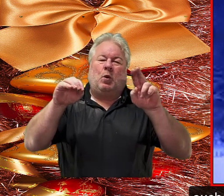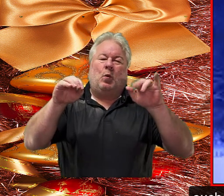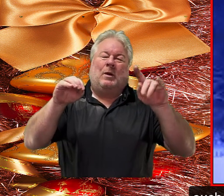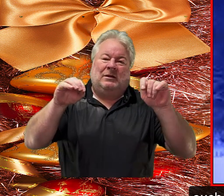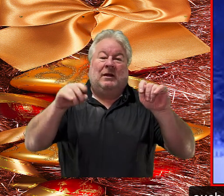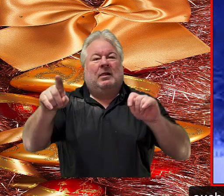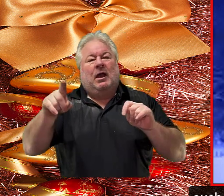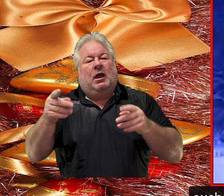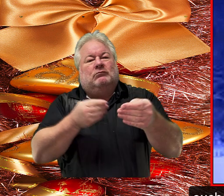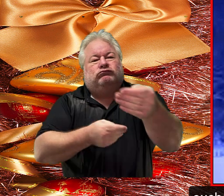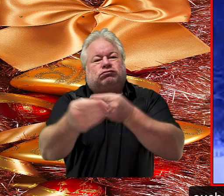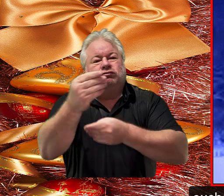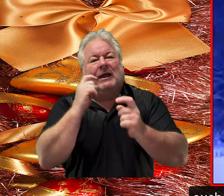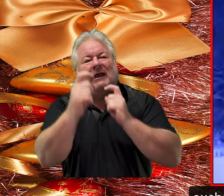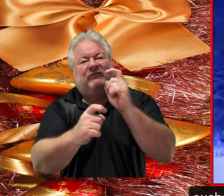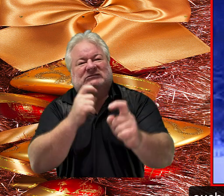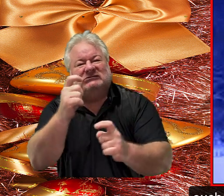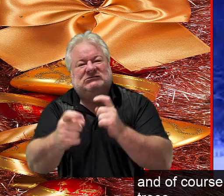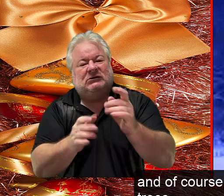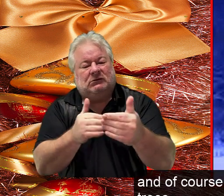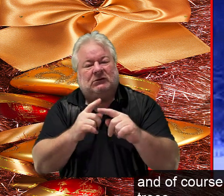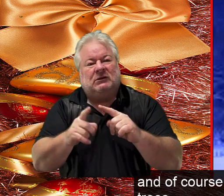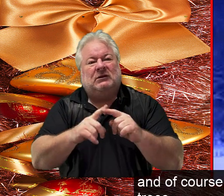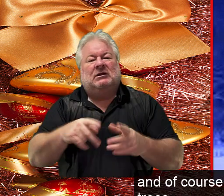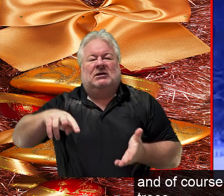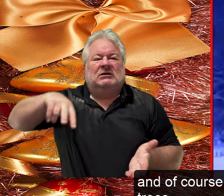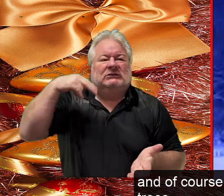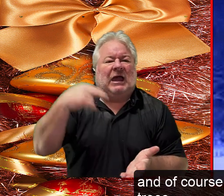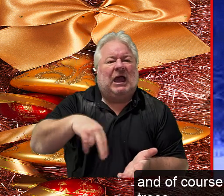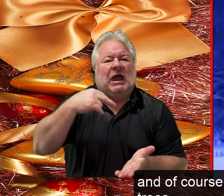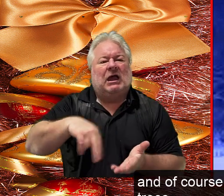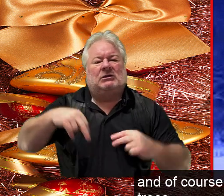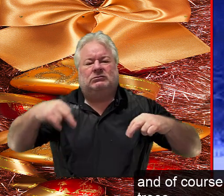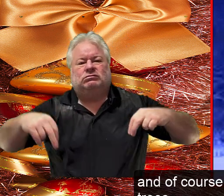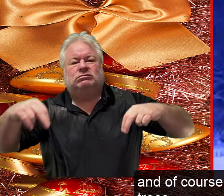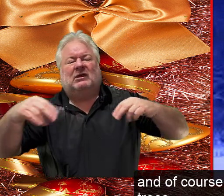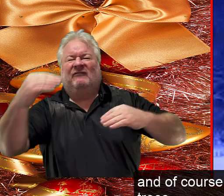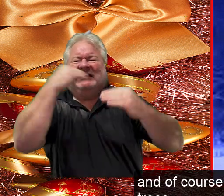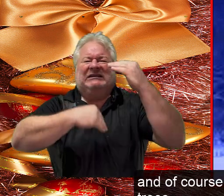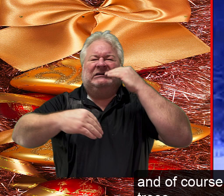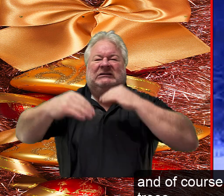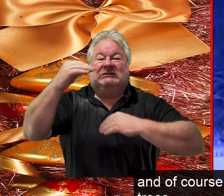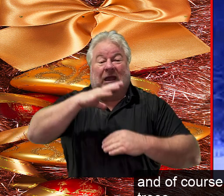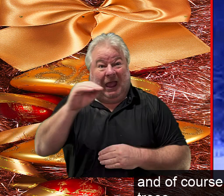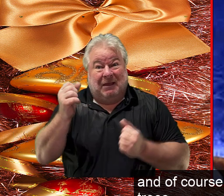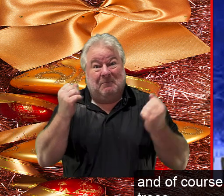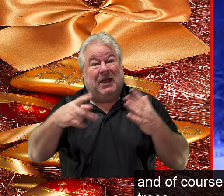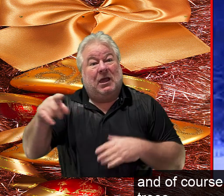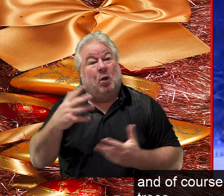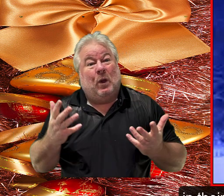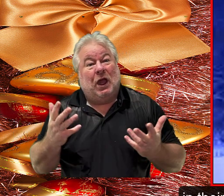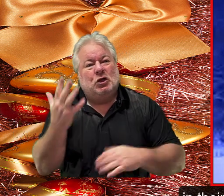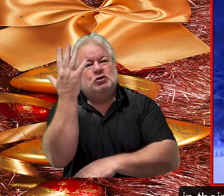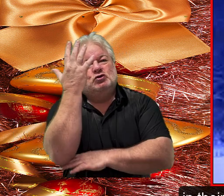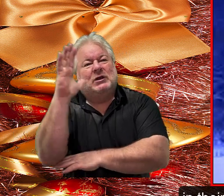dance and feast and of course most people display christmas